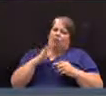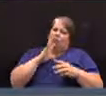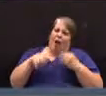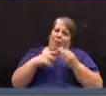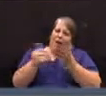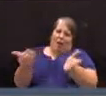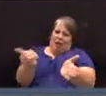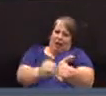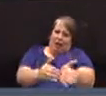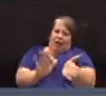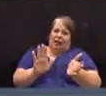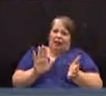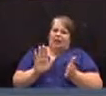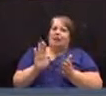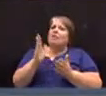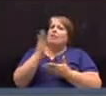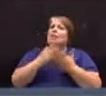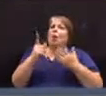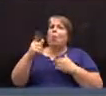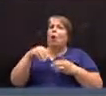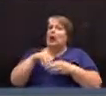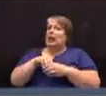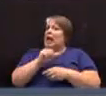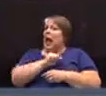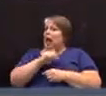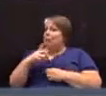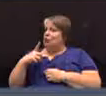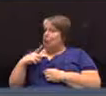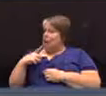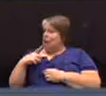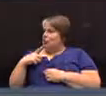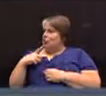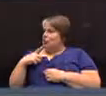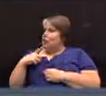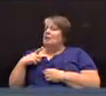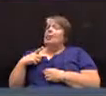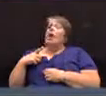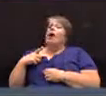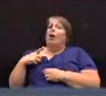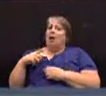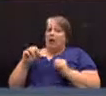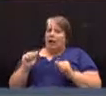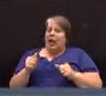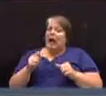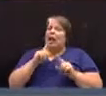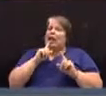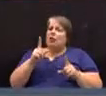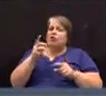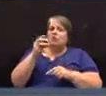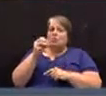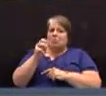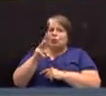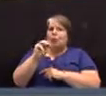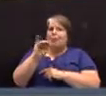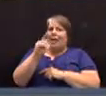Is there someone within the administration that can answer Mr. Maima's question?